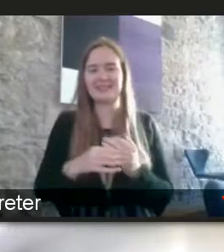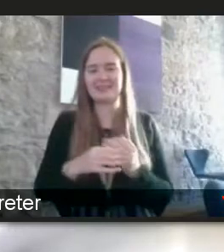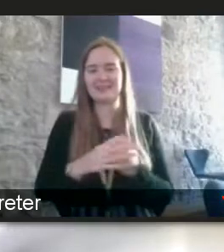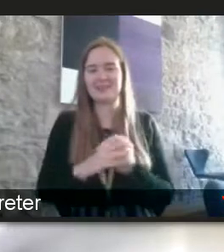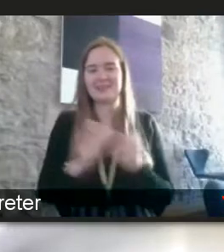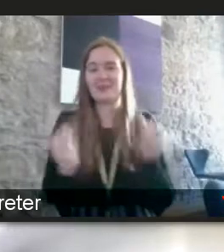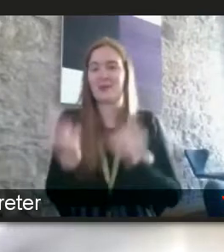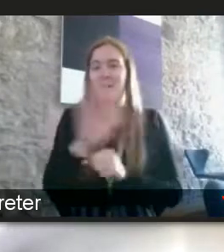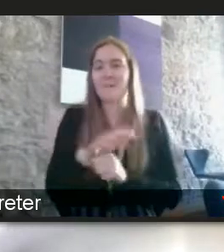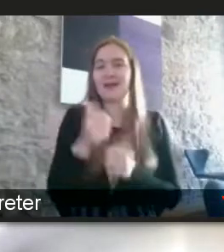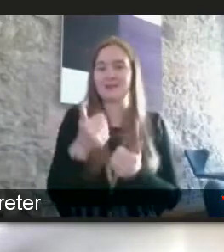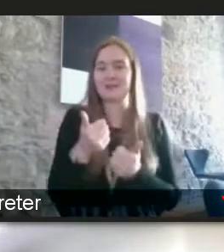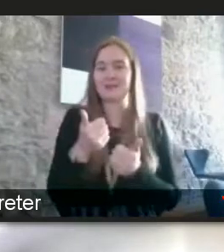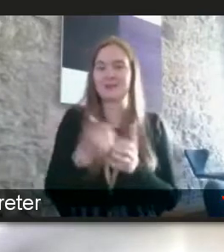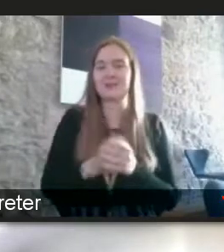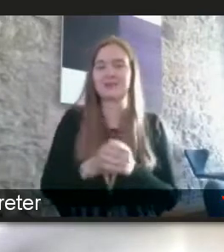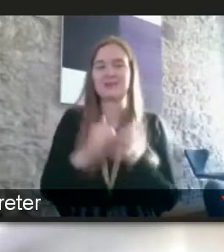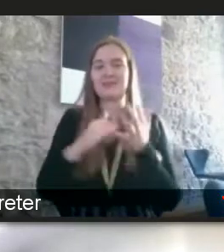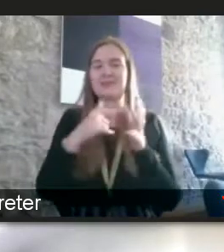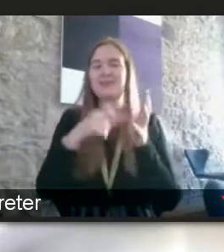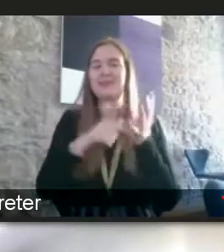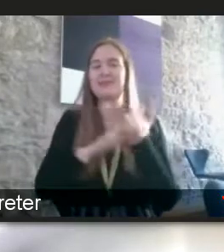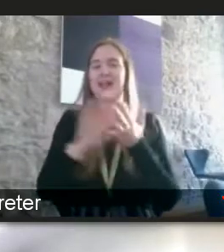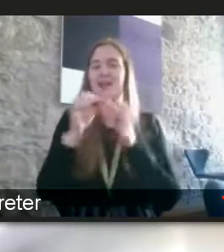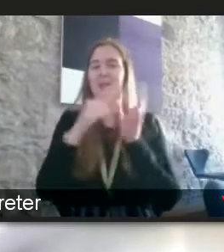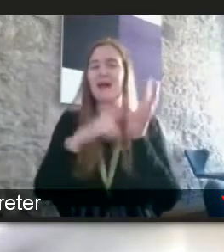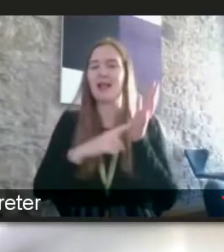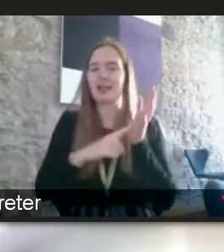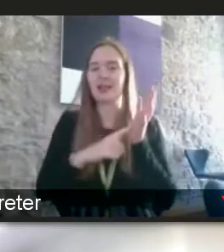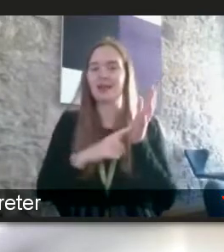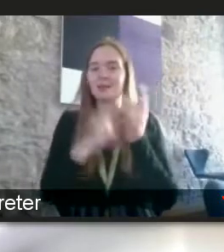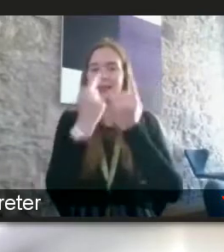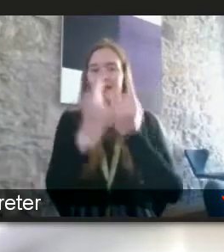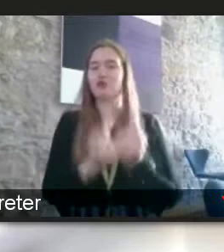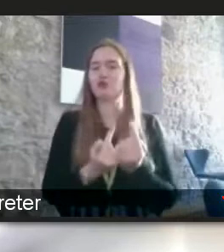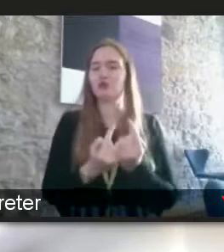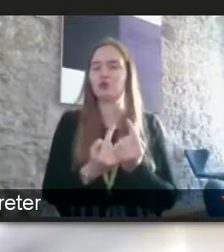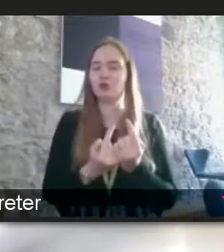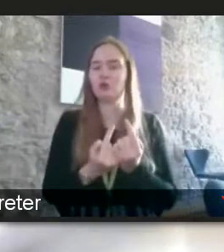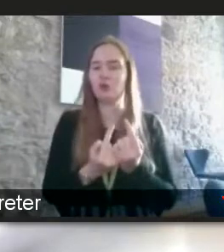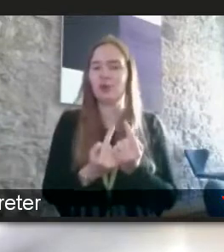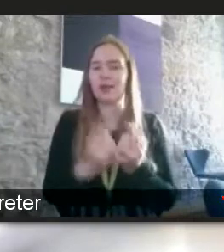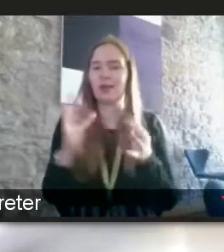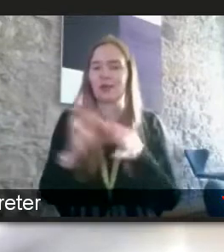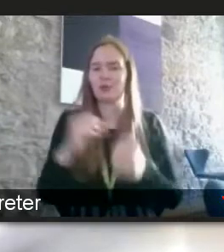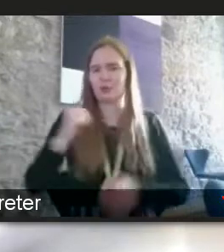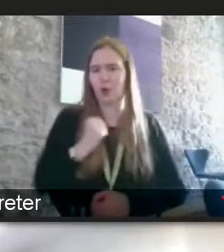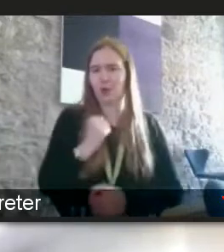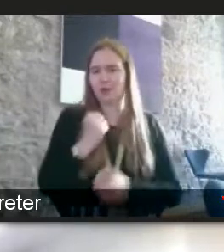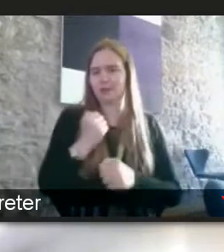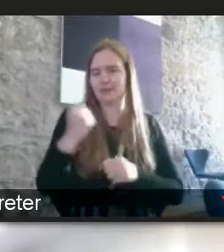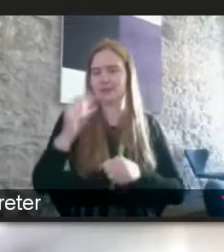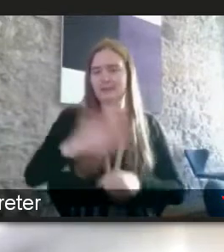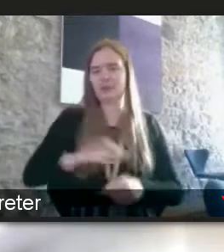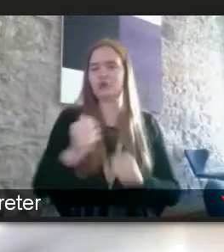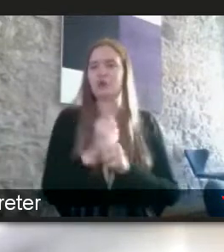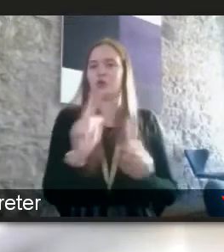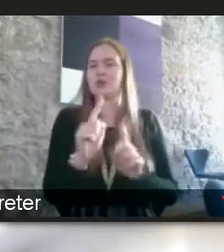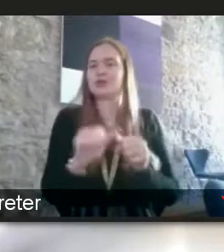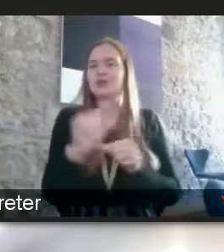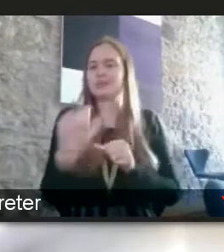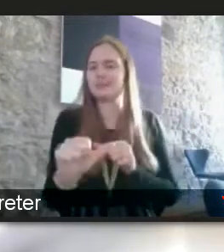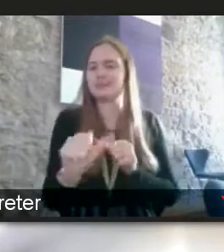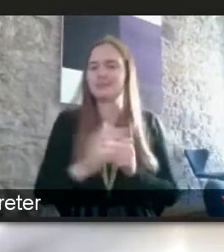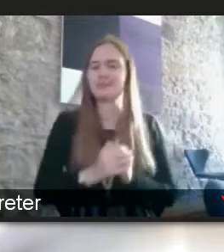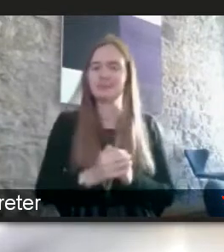come back to that so just on on the issue and about what what do we need to do in scotland in terms of yeah i'd